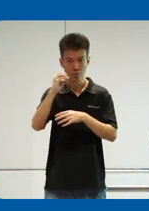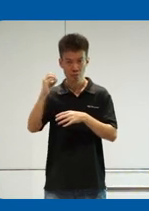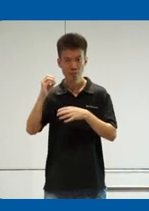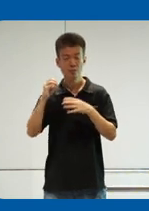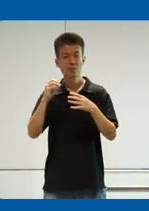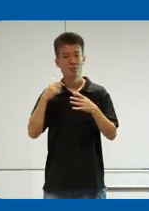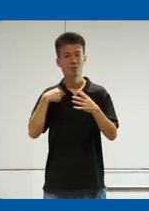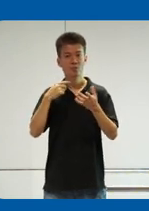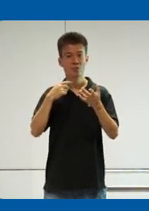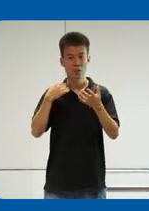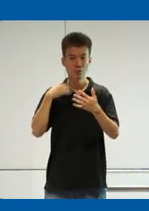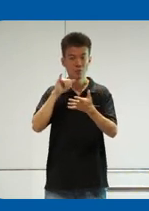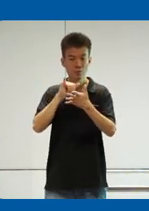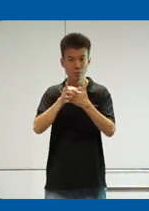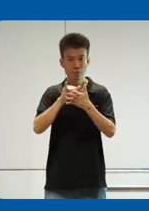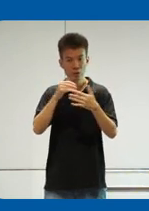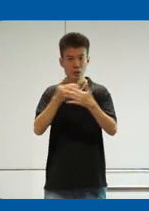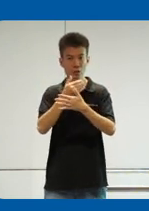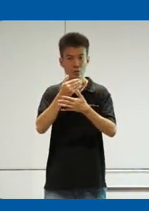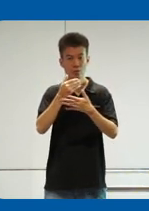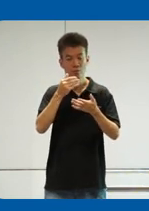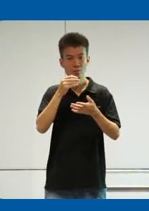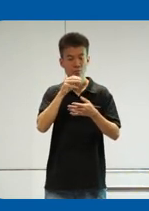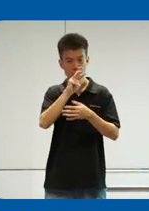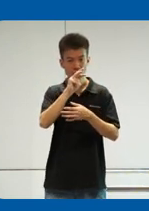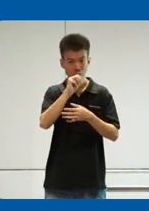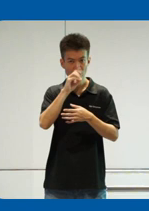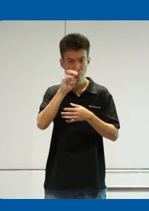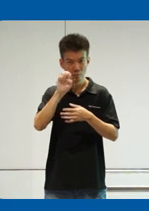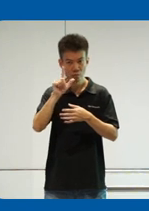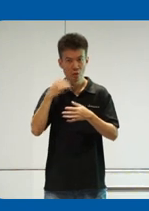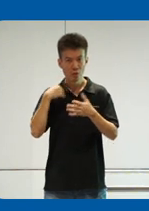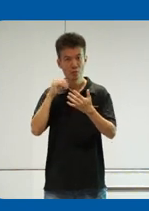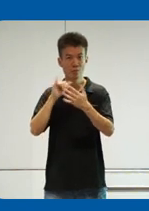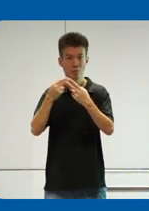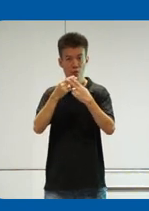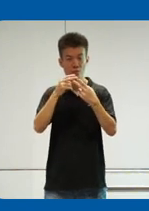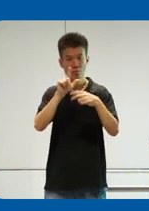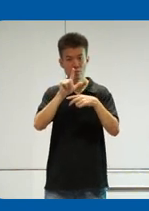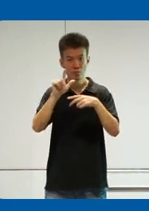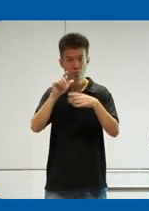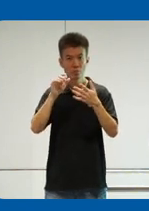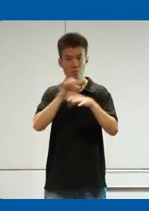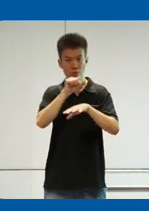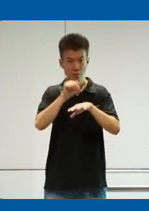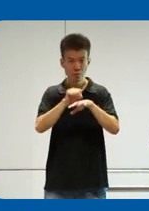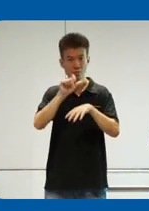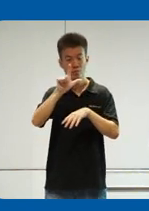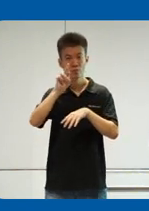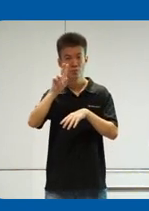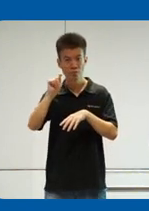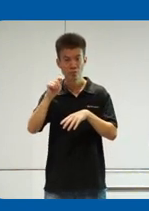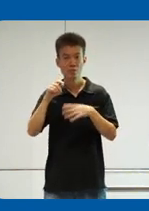multimodal with the introduction of real. All right. So we have a Northeast Line, Downtown Line, Sengang, Pongo, LRT,